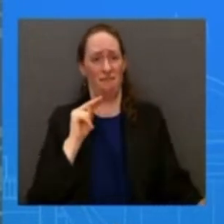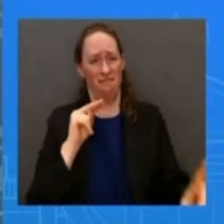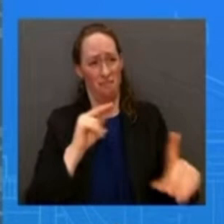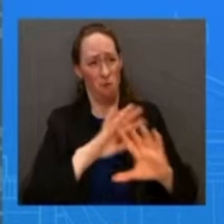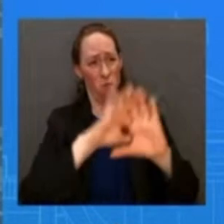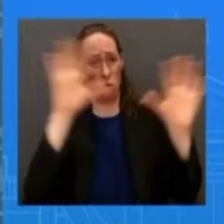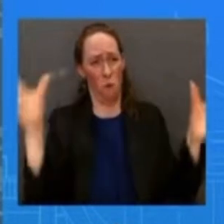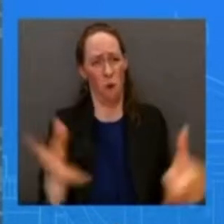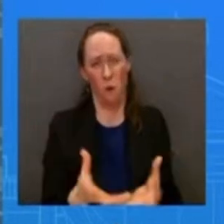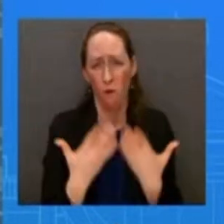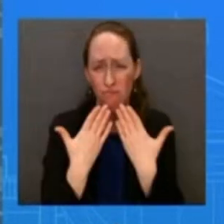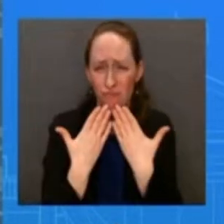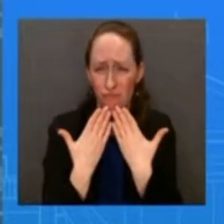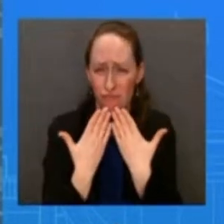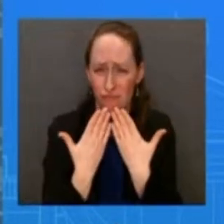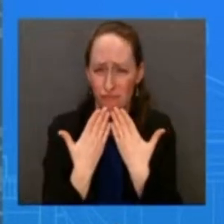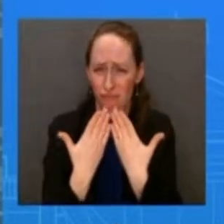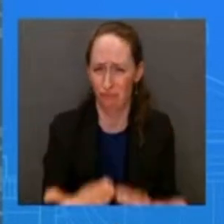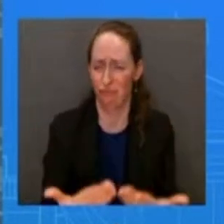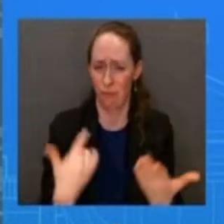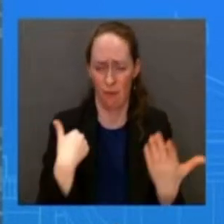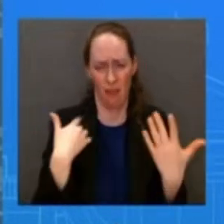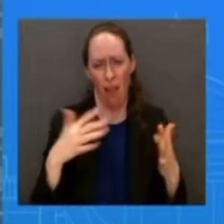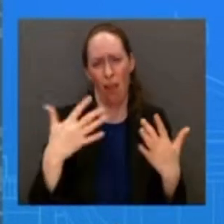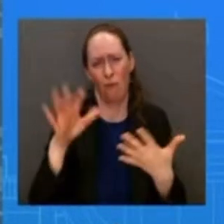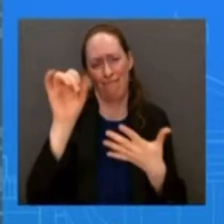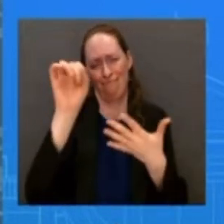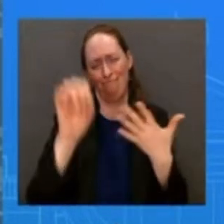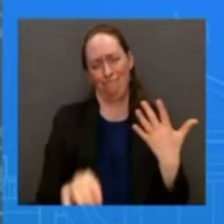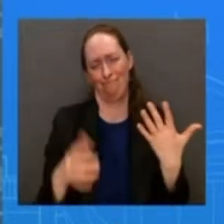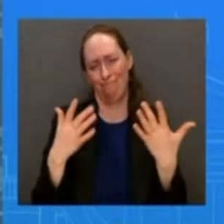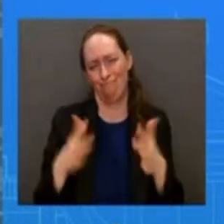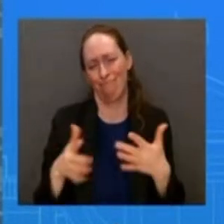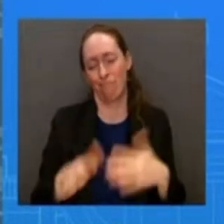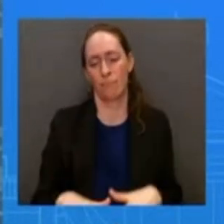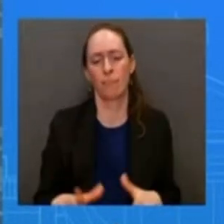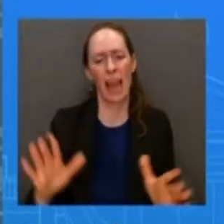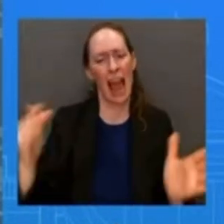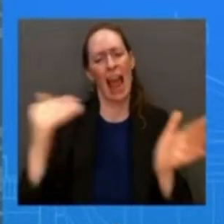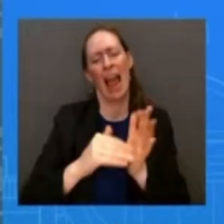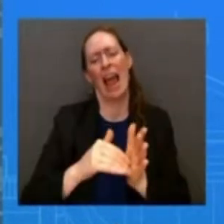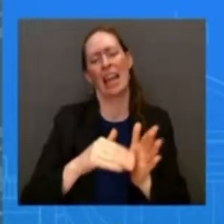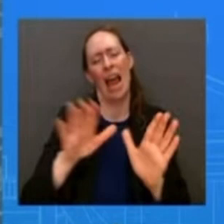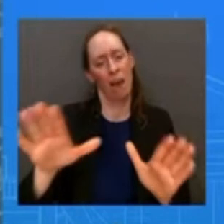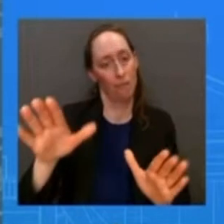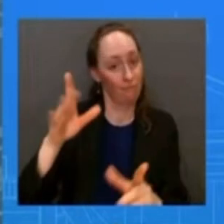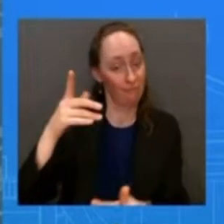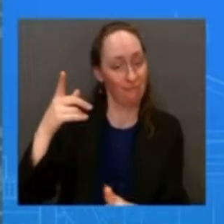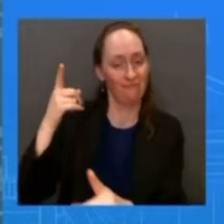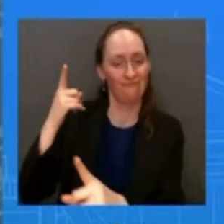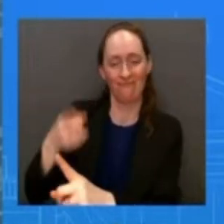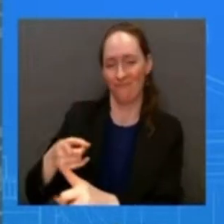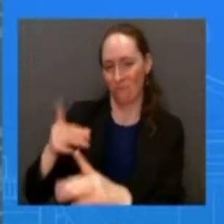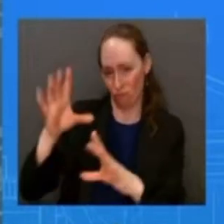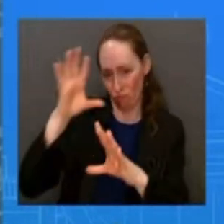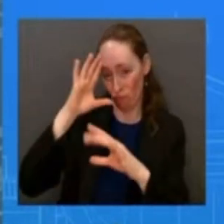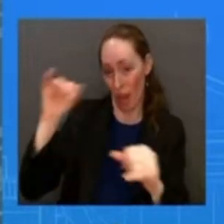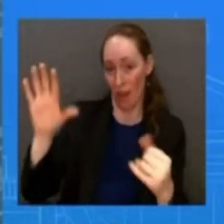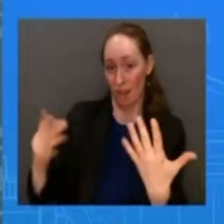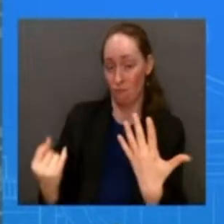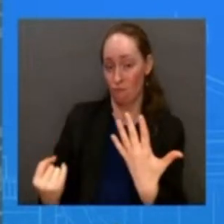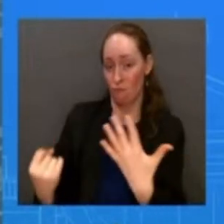you but again and i and i've mentioned this before the president's one of the president's priorities as it comes to the economy is to do everything that he can to lower